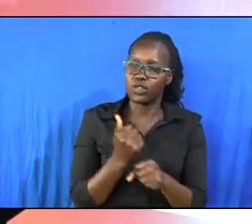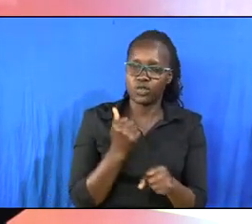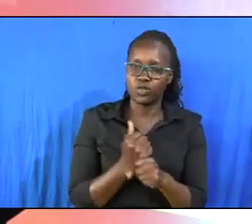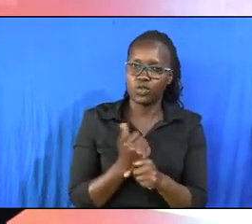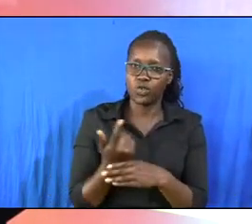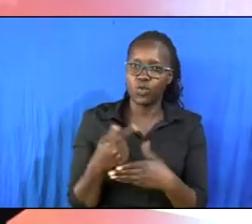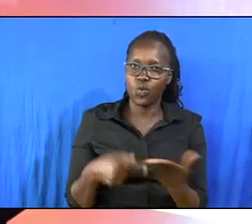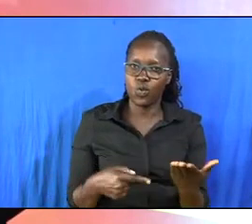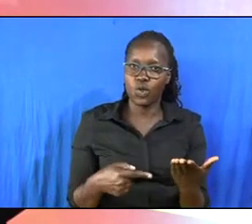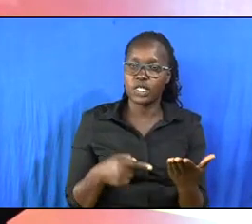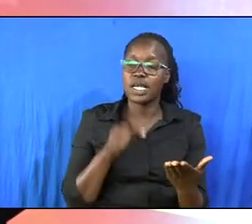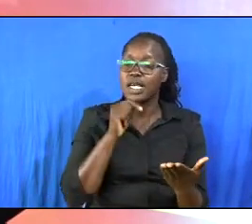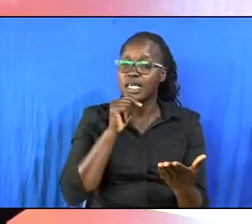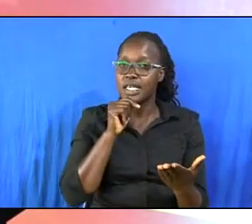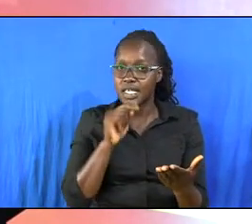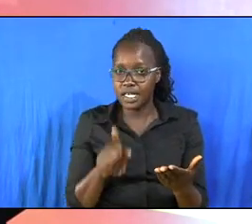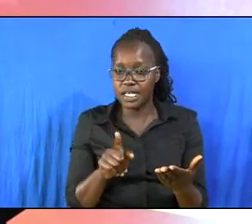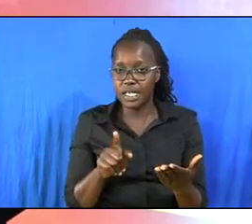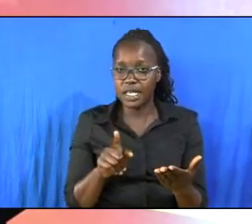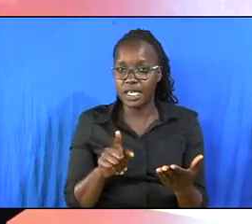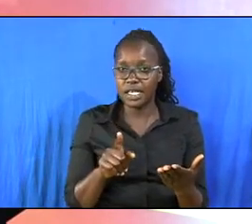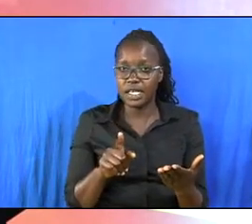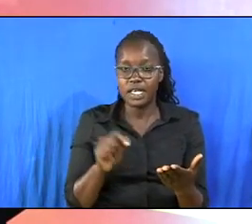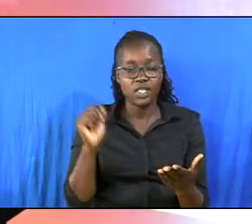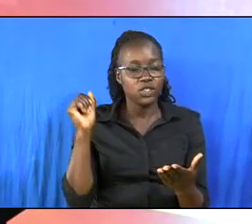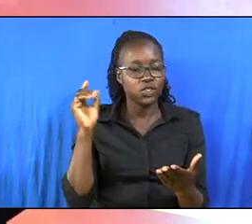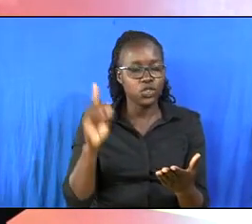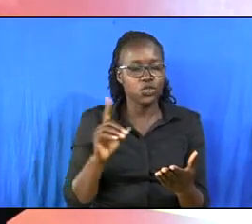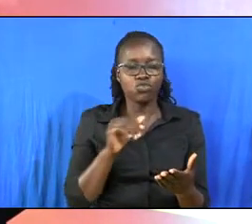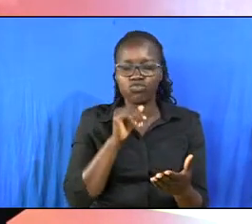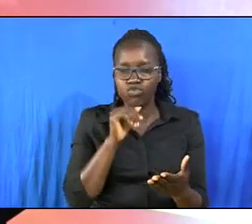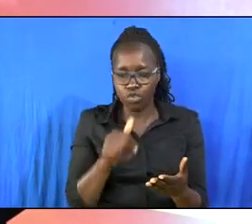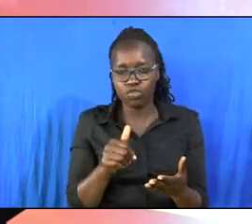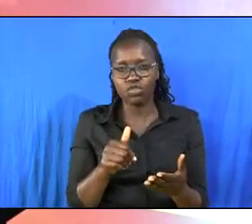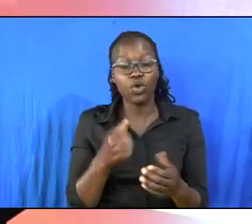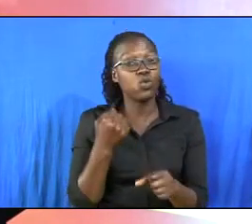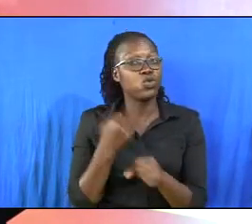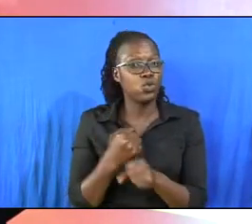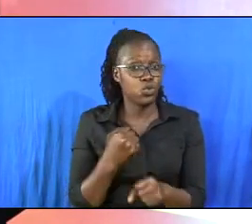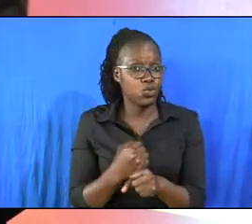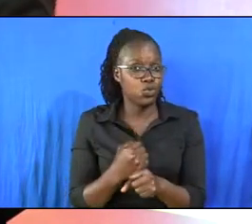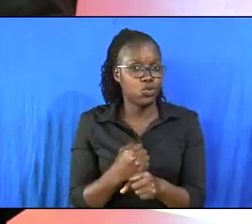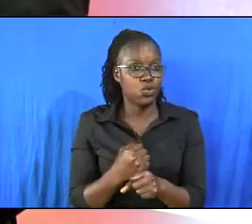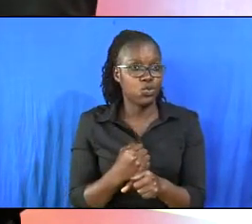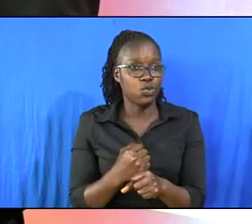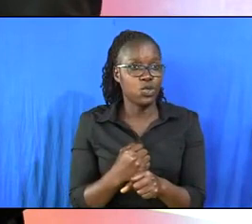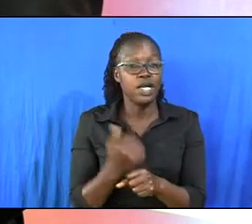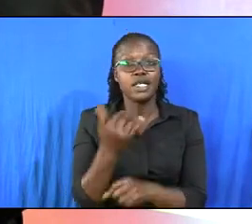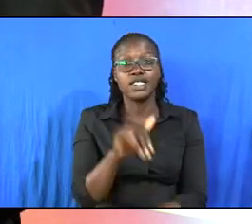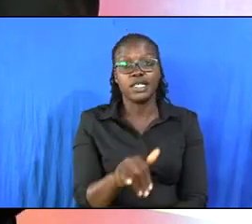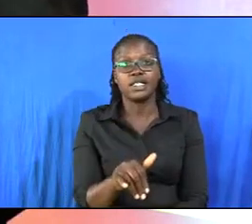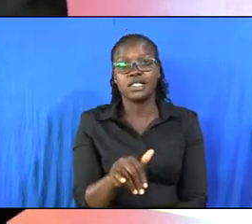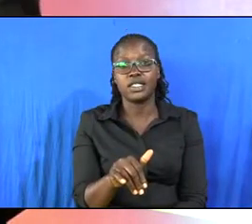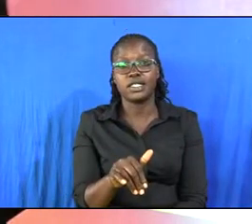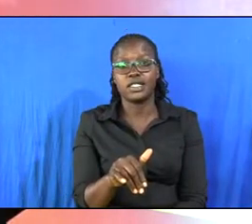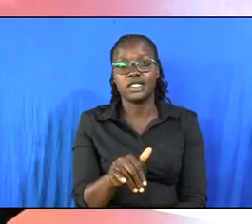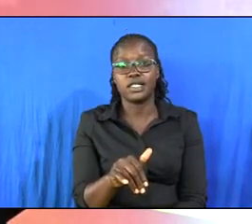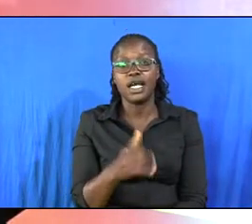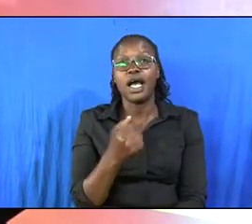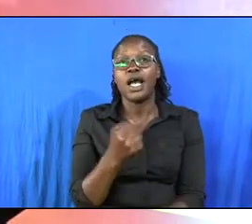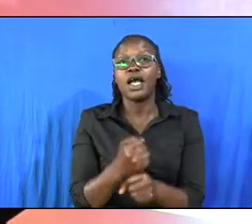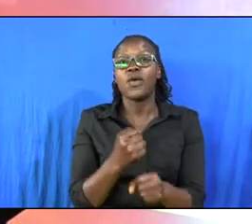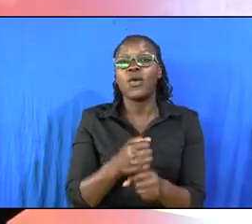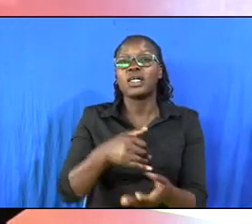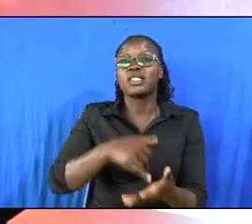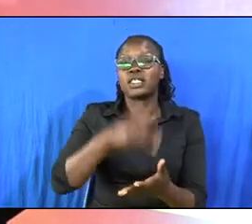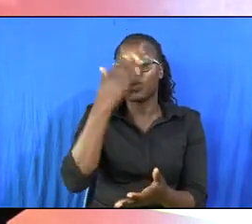what he ought not to do yet he does